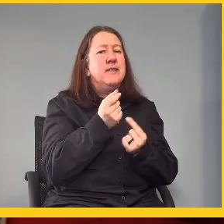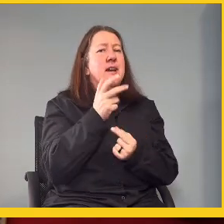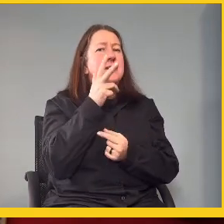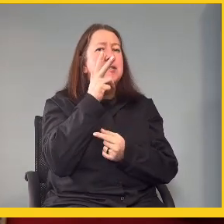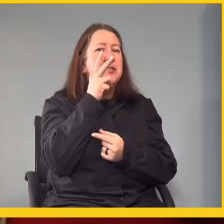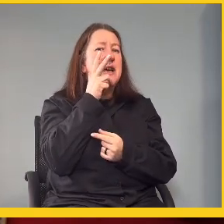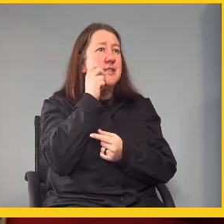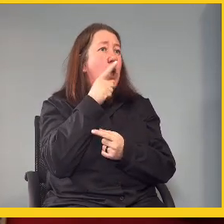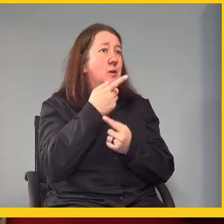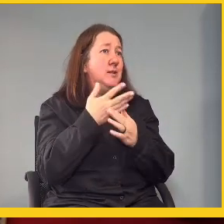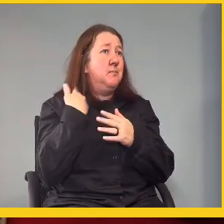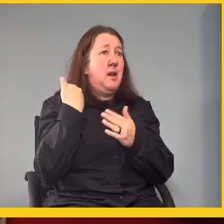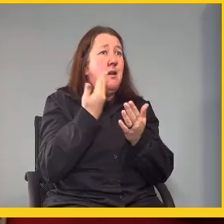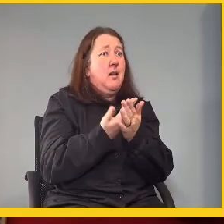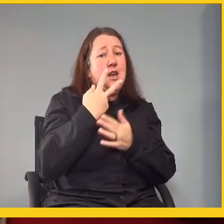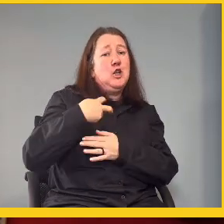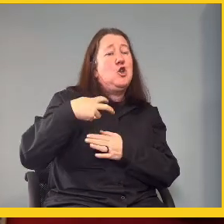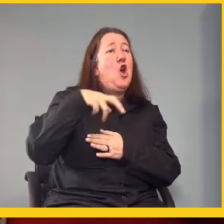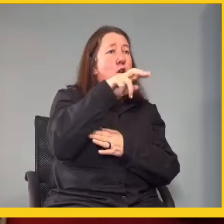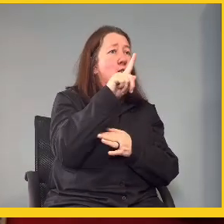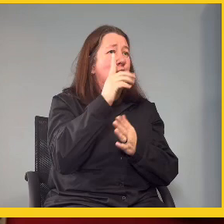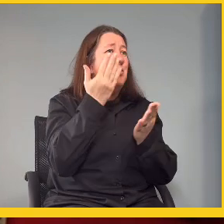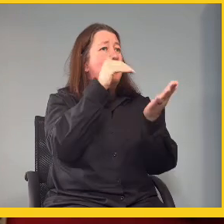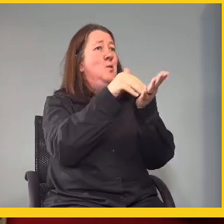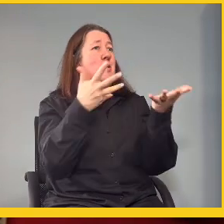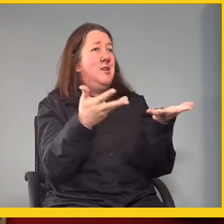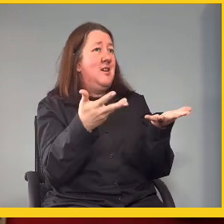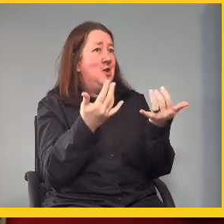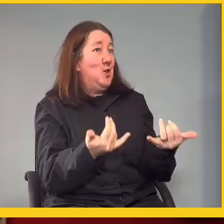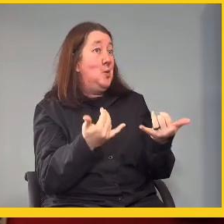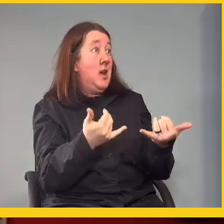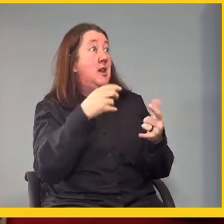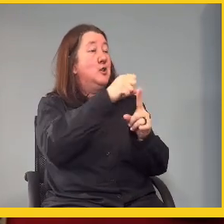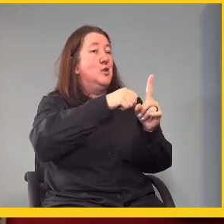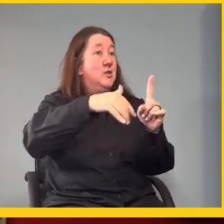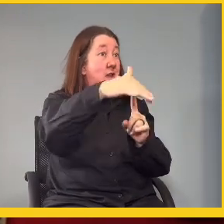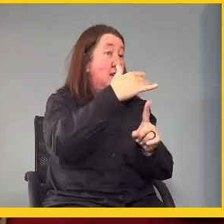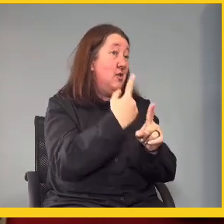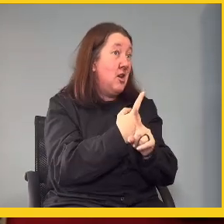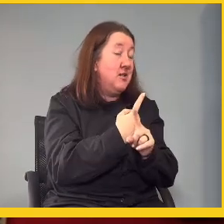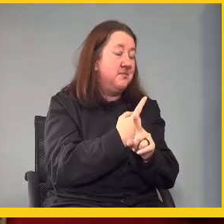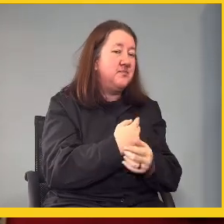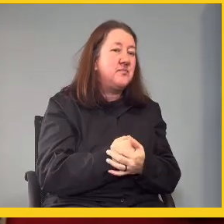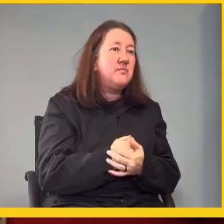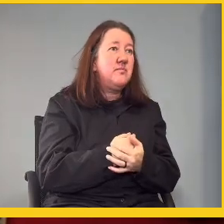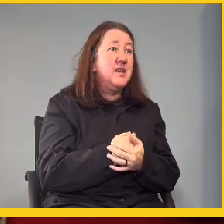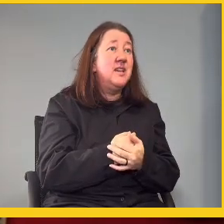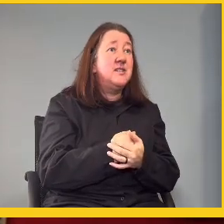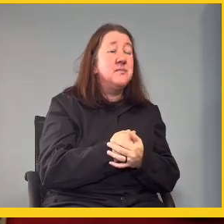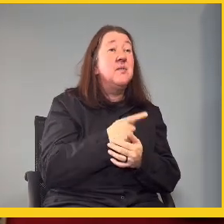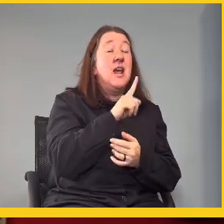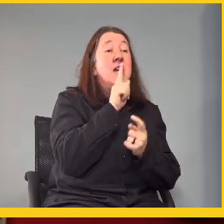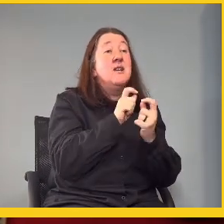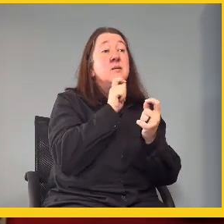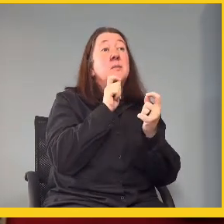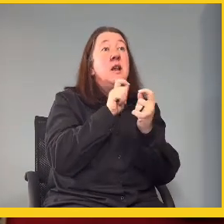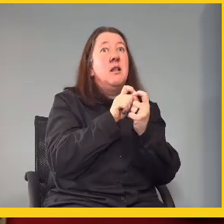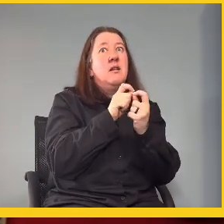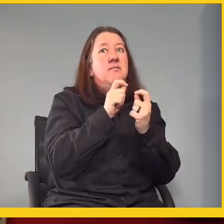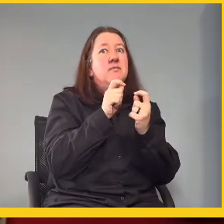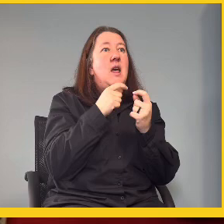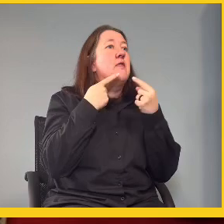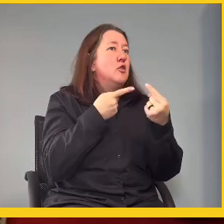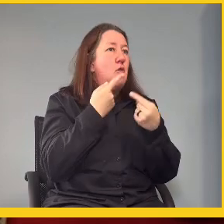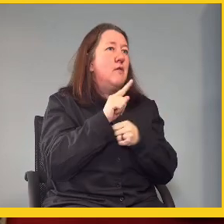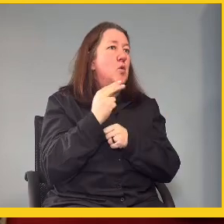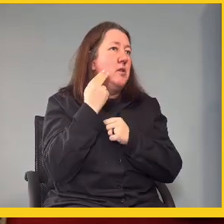been a journey to get to where we are today in society, right? And particularly the struggle